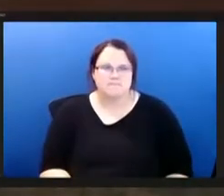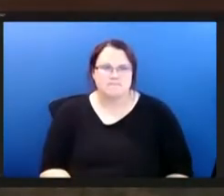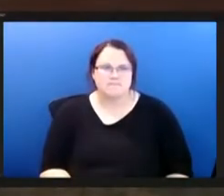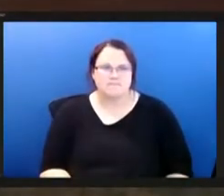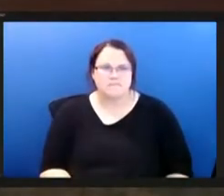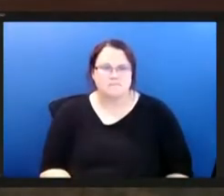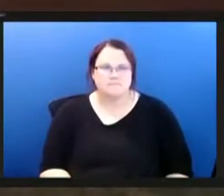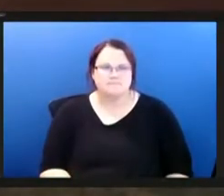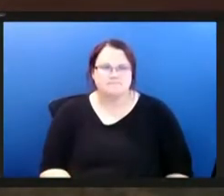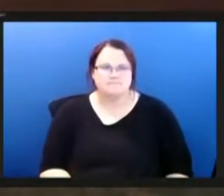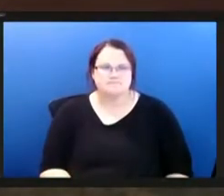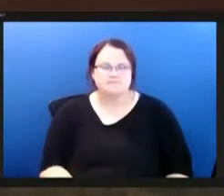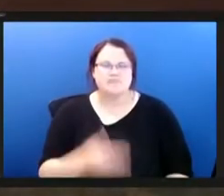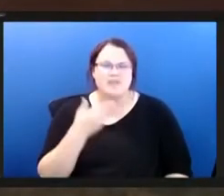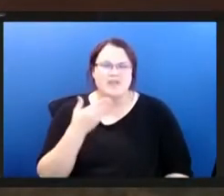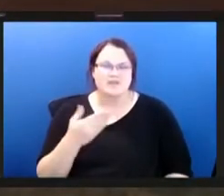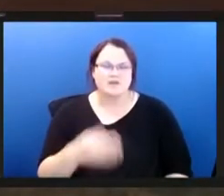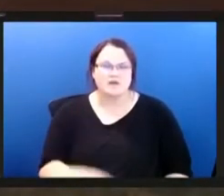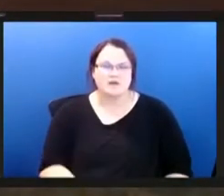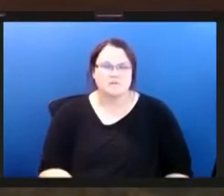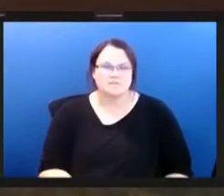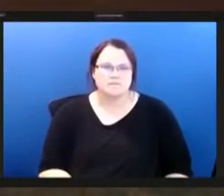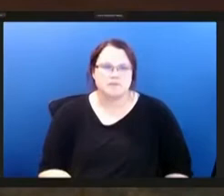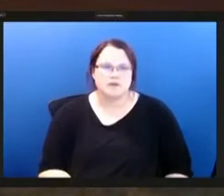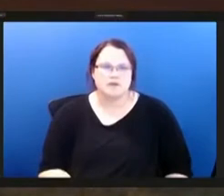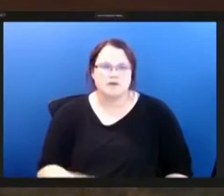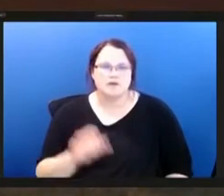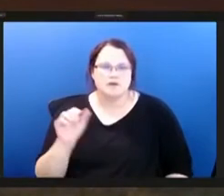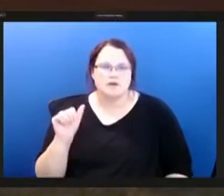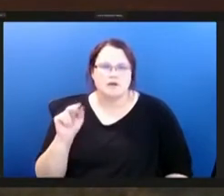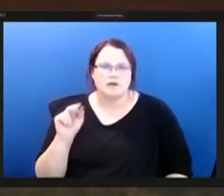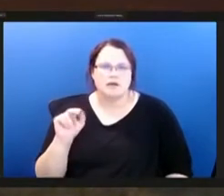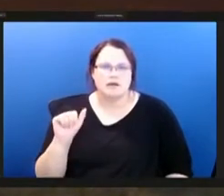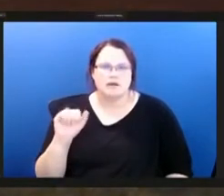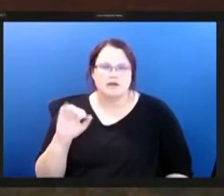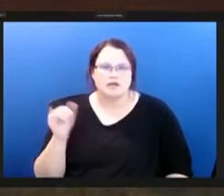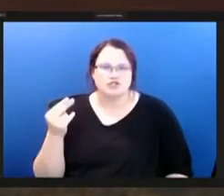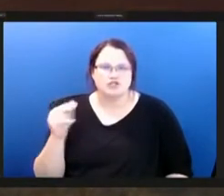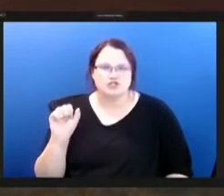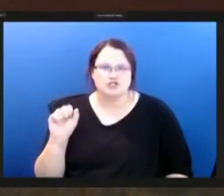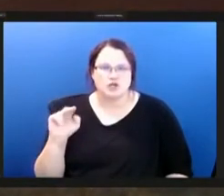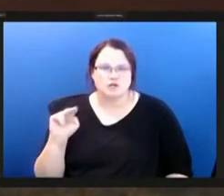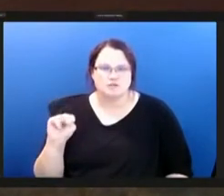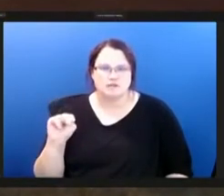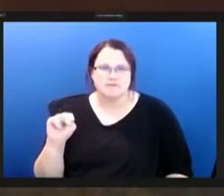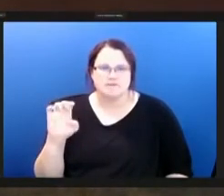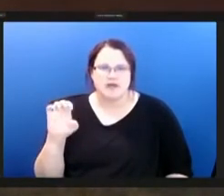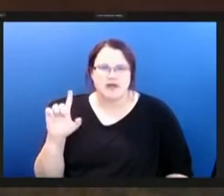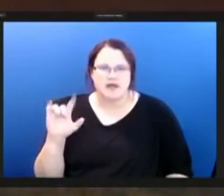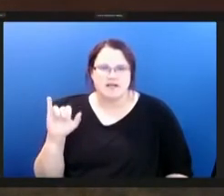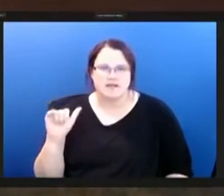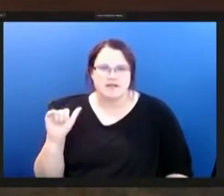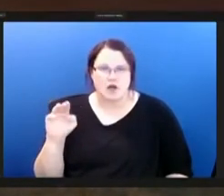thank you next we have anna johnson followed by eliana gomez